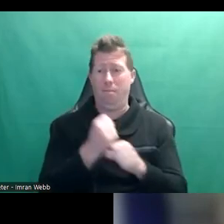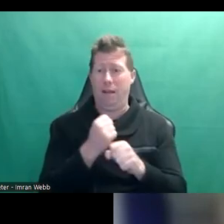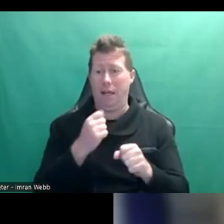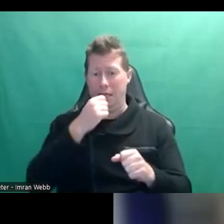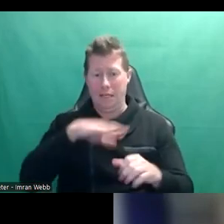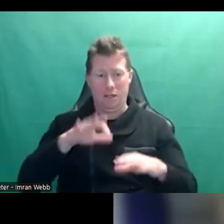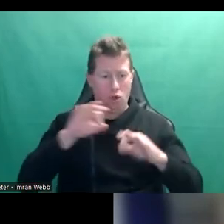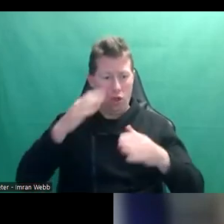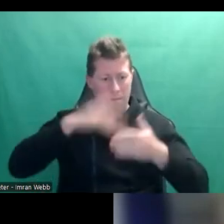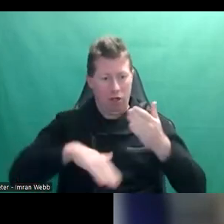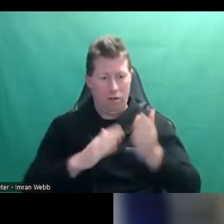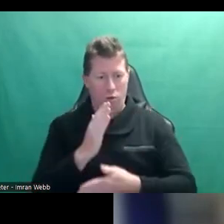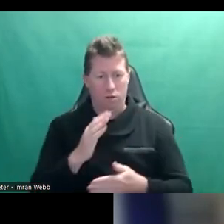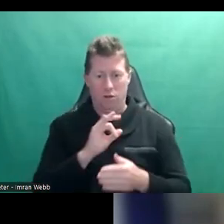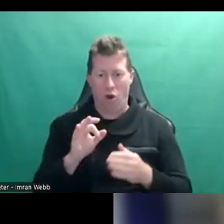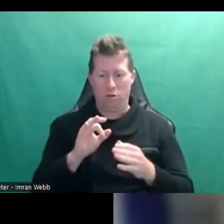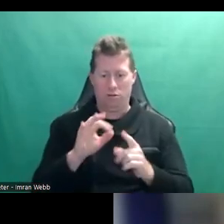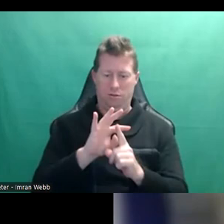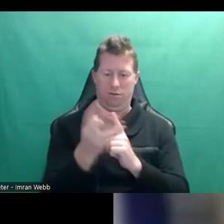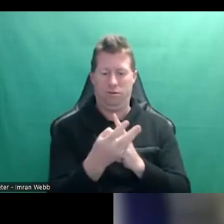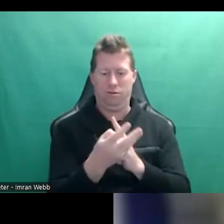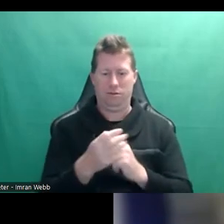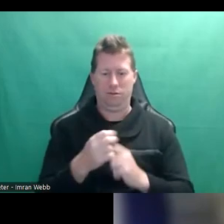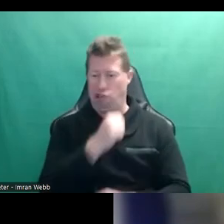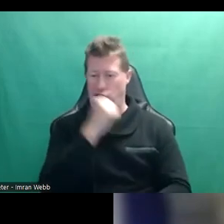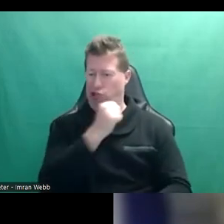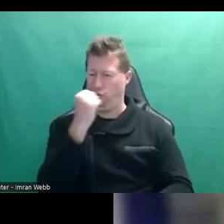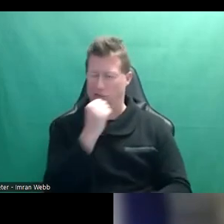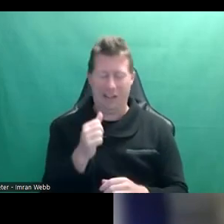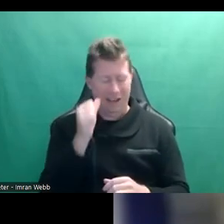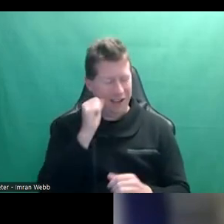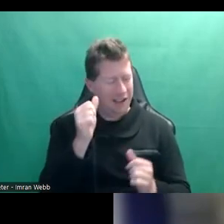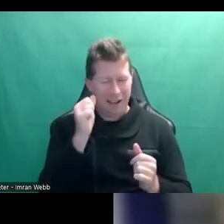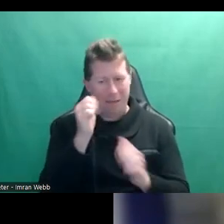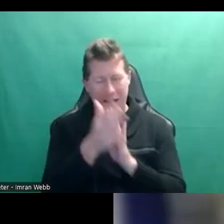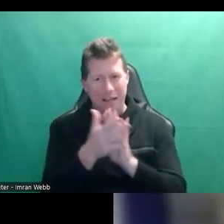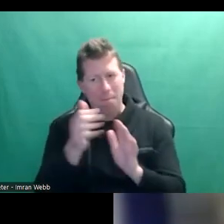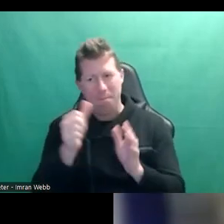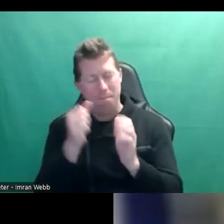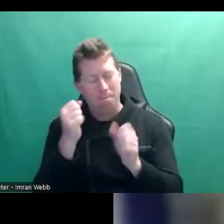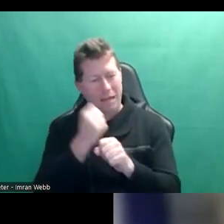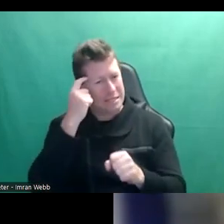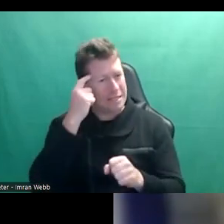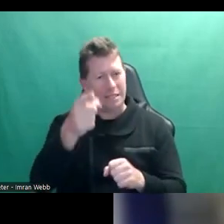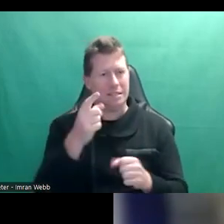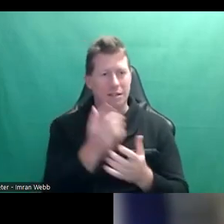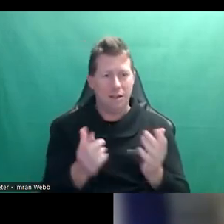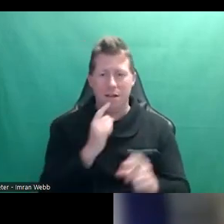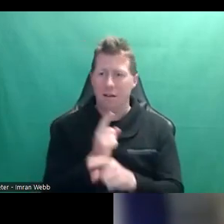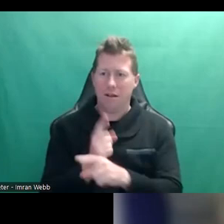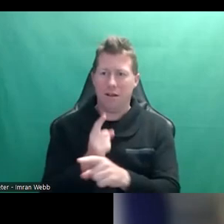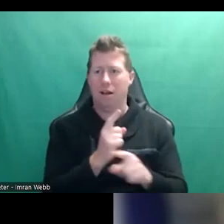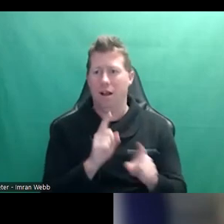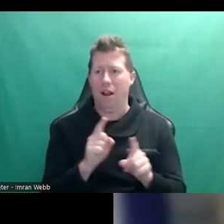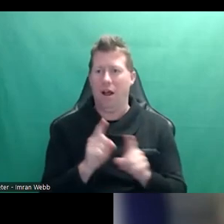they're not in that circle being forced to sculpt bourbon or whatever. But from lots of conversations with, you know, usually boys my